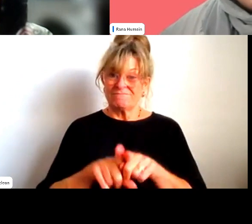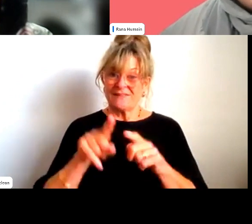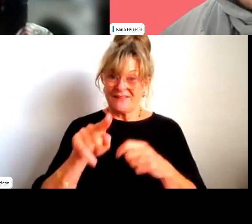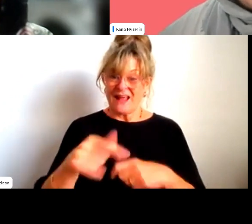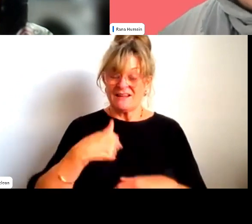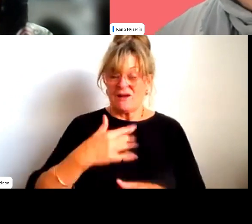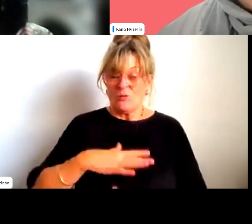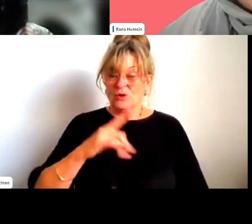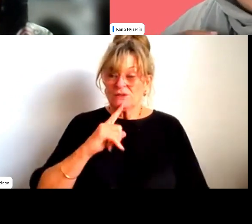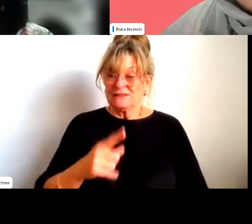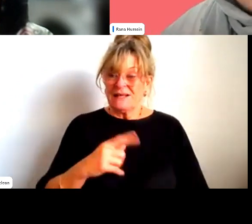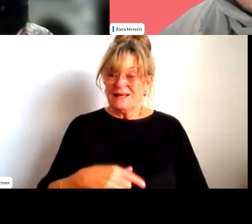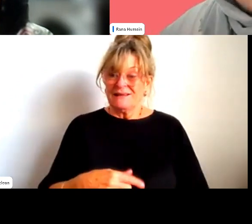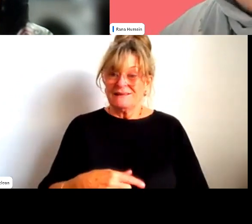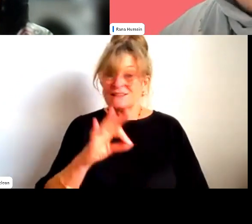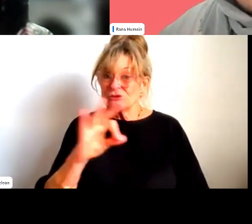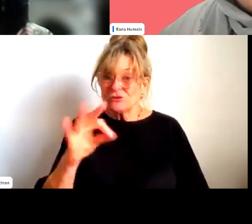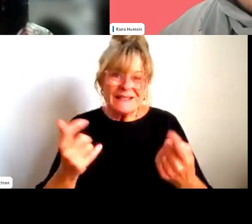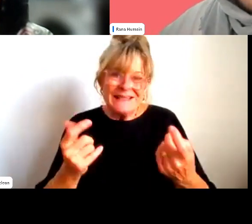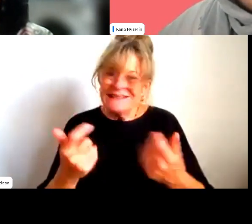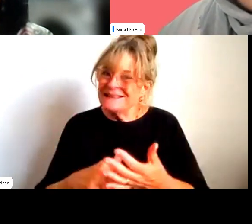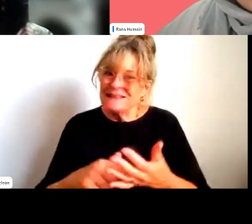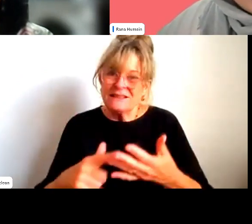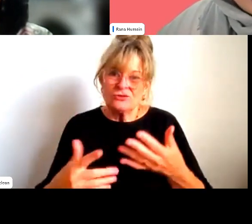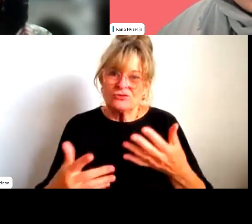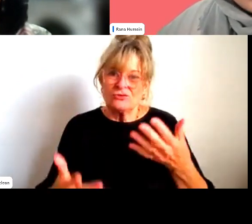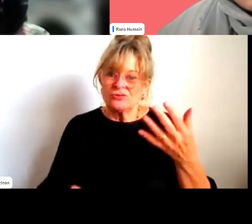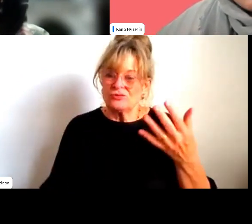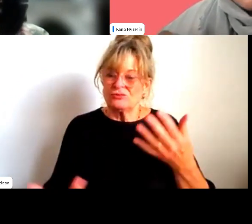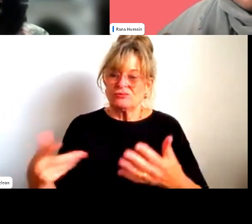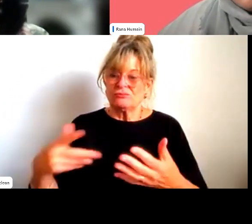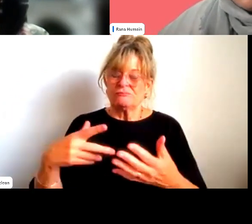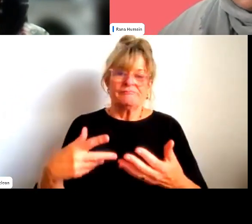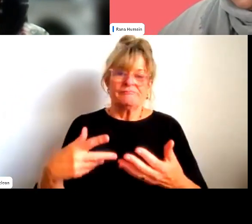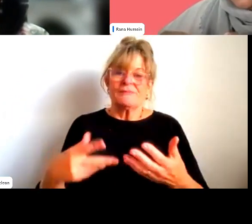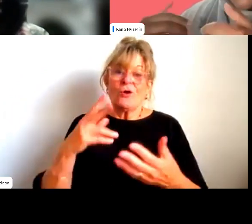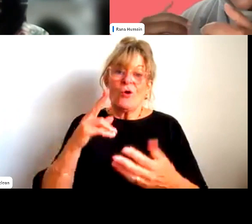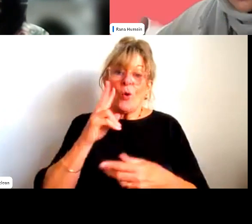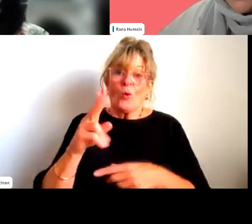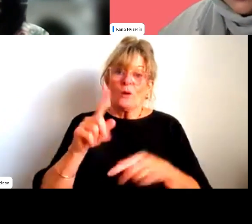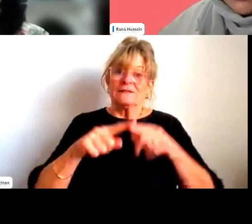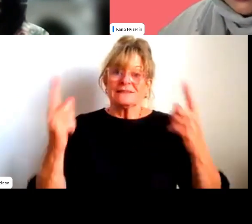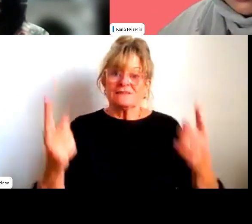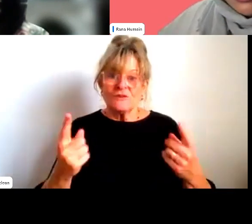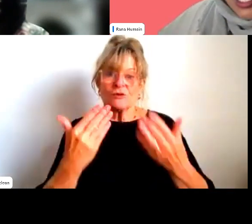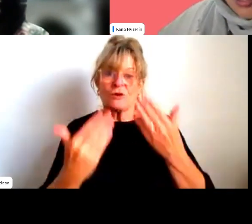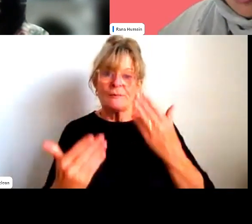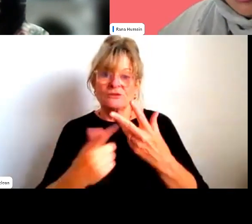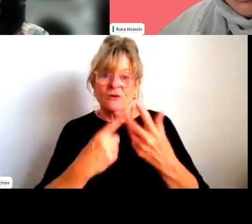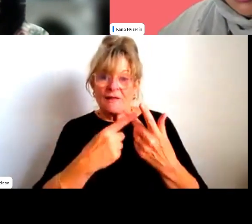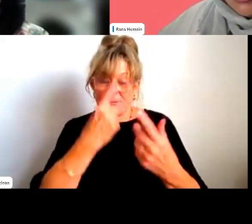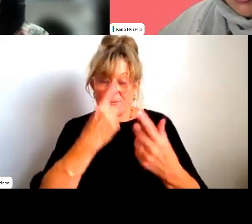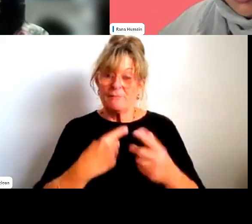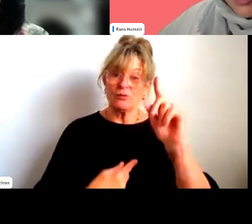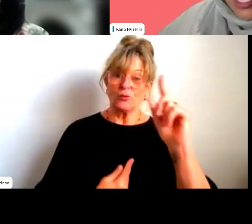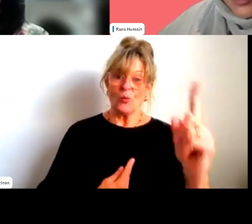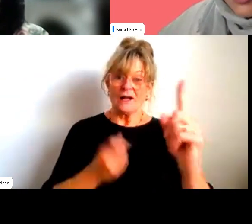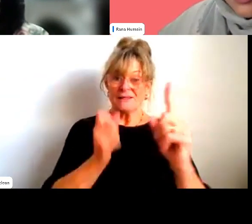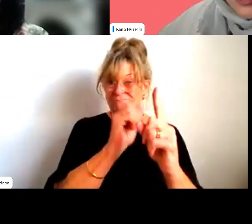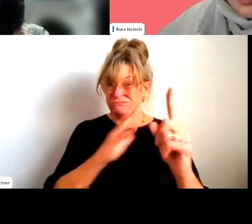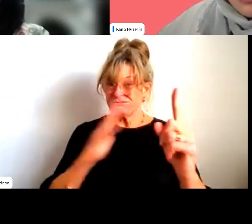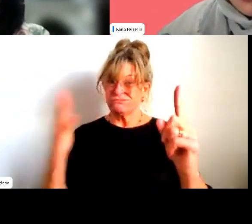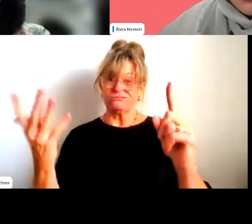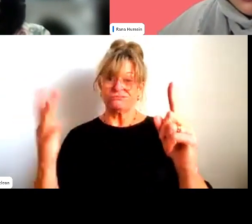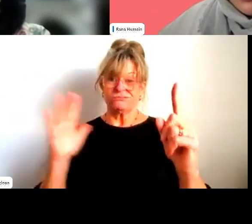that it isn't easy to, to stand out, to inhabit your, um, full